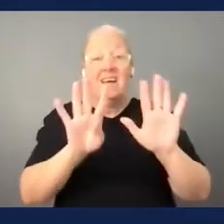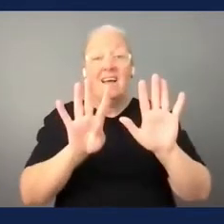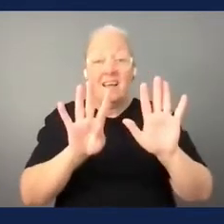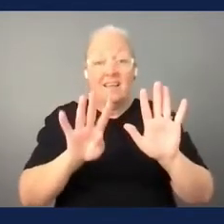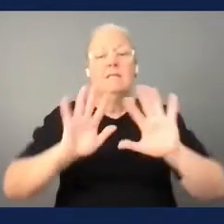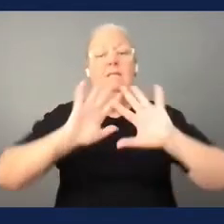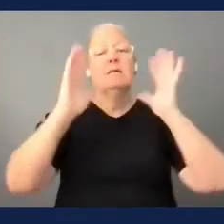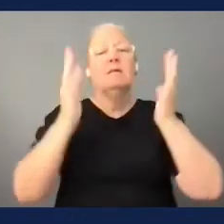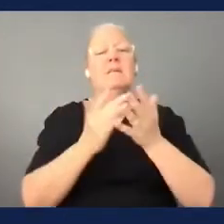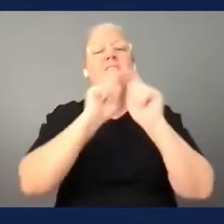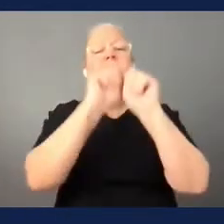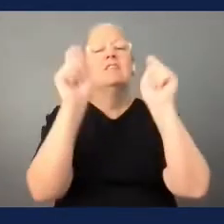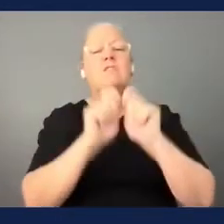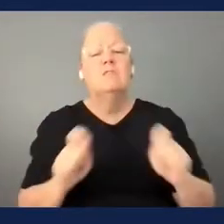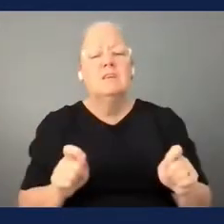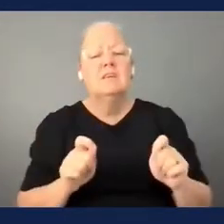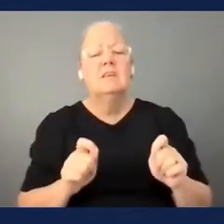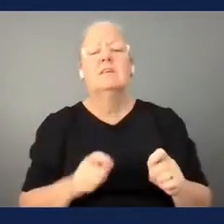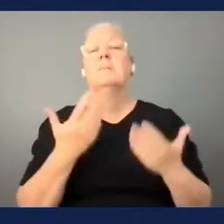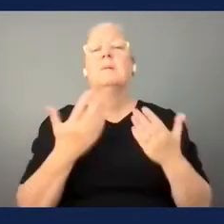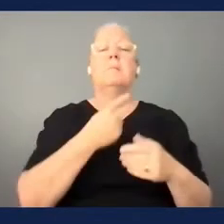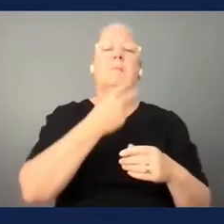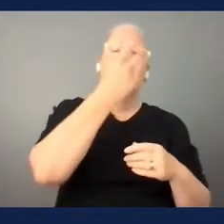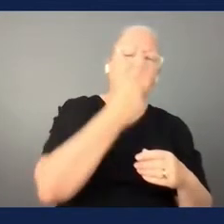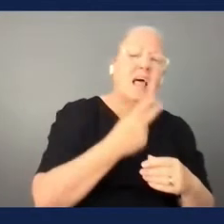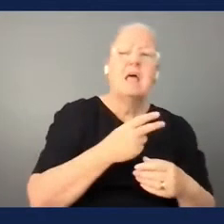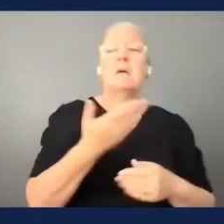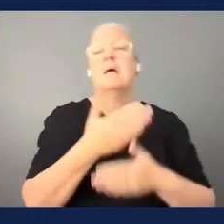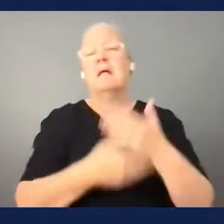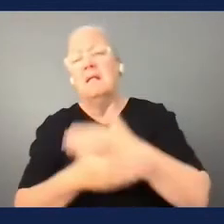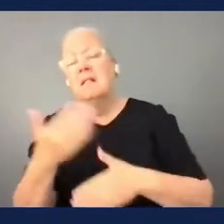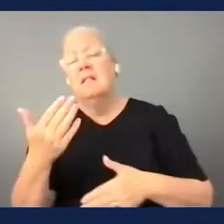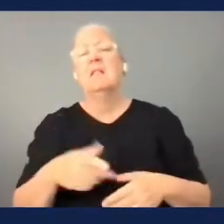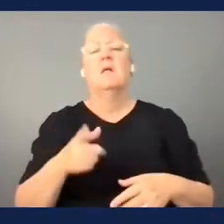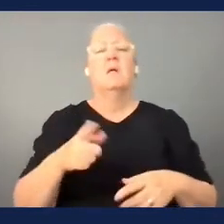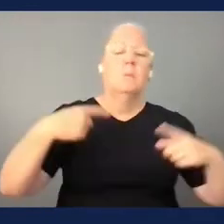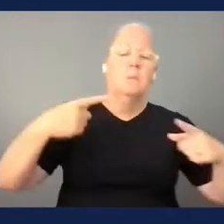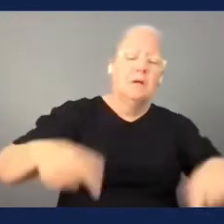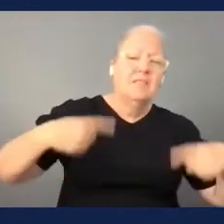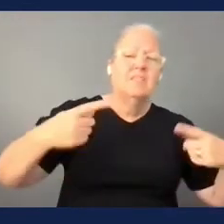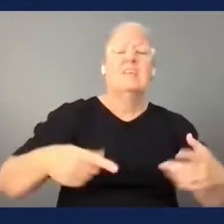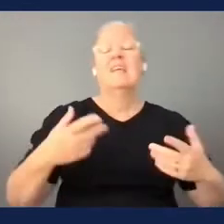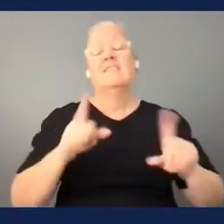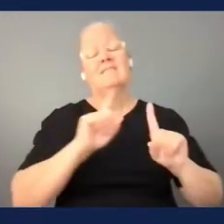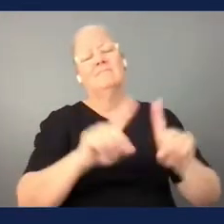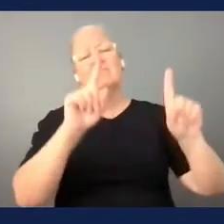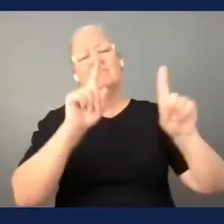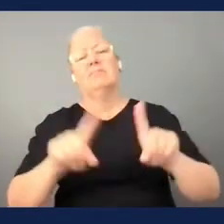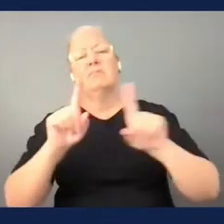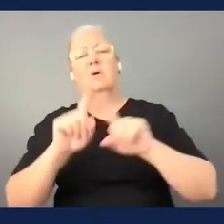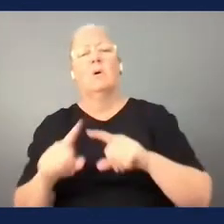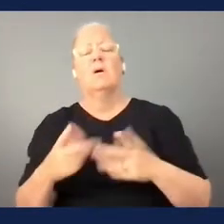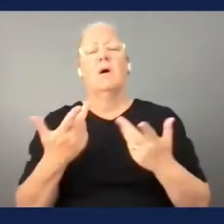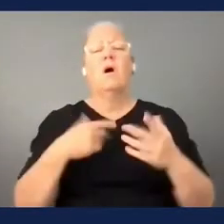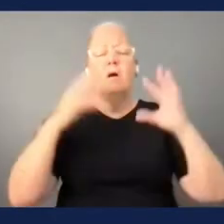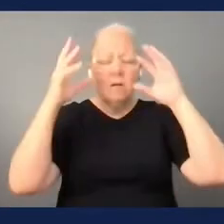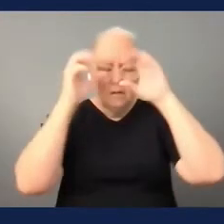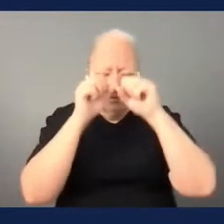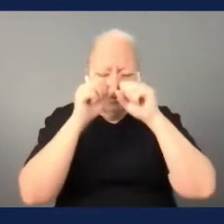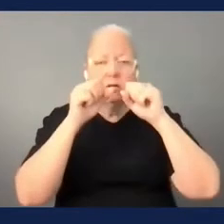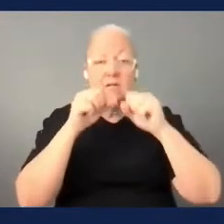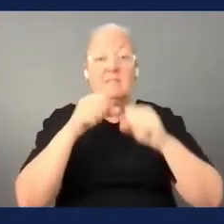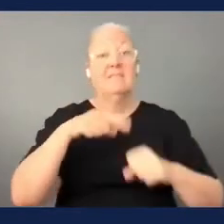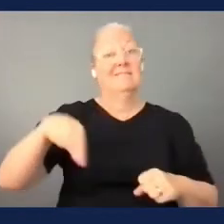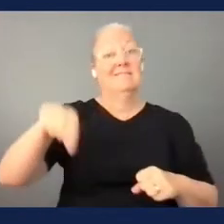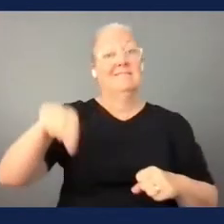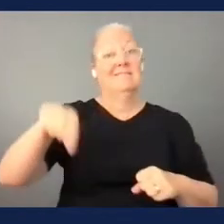it's cp football blind football amputee wheelchair skate soccer a visual impairment all of them they're now part the para football they form